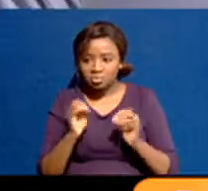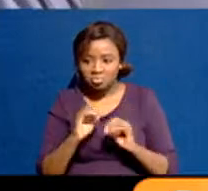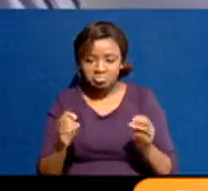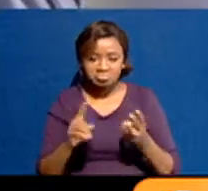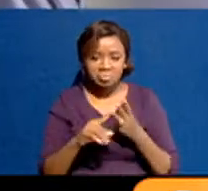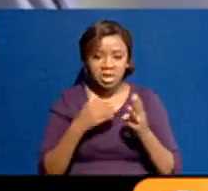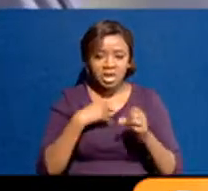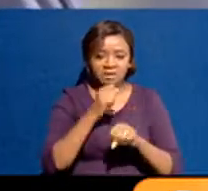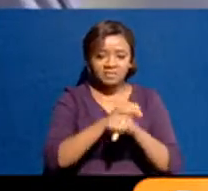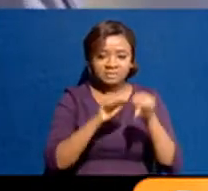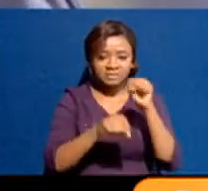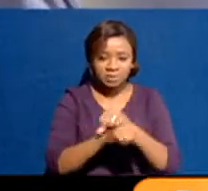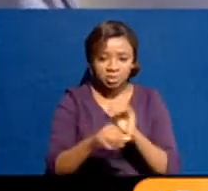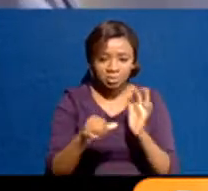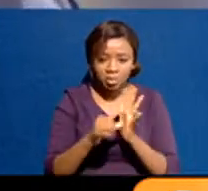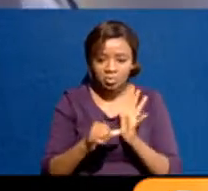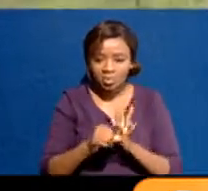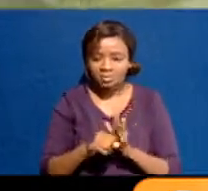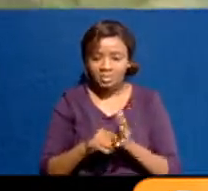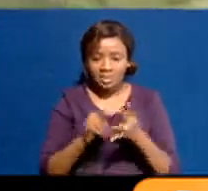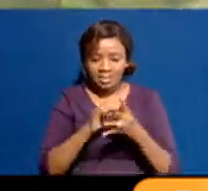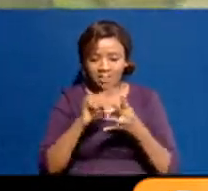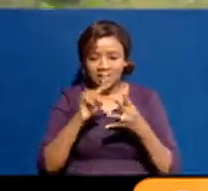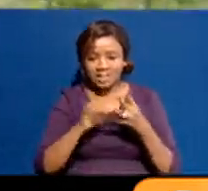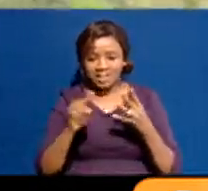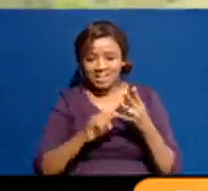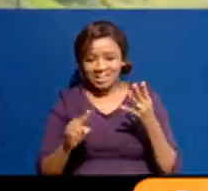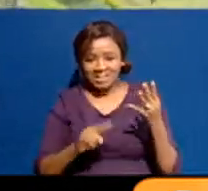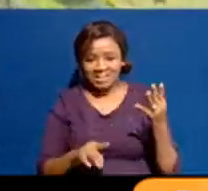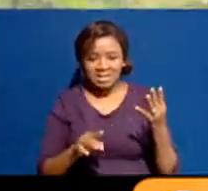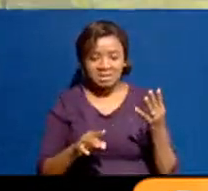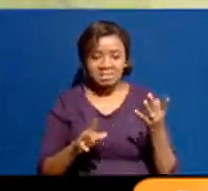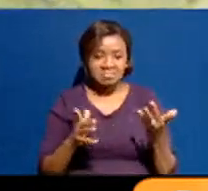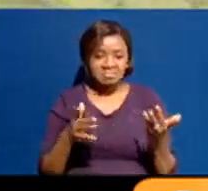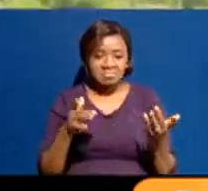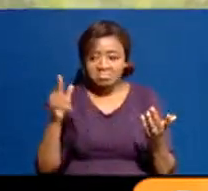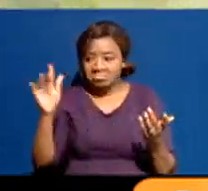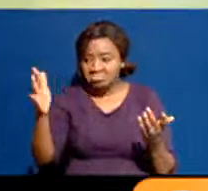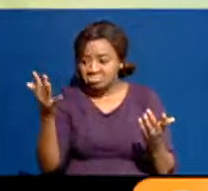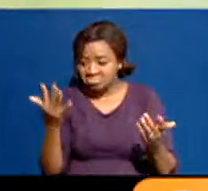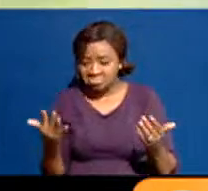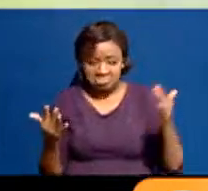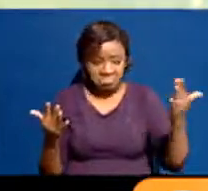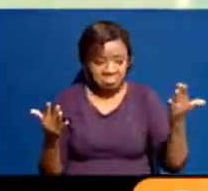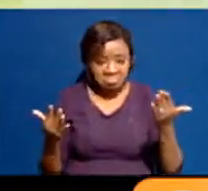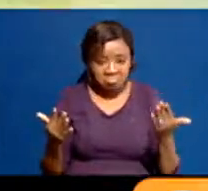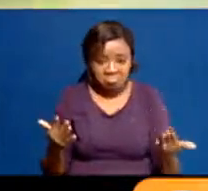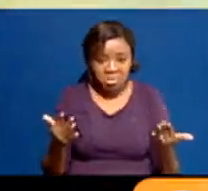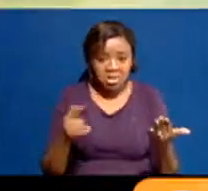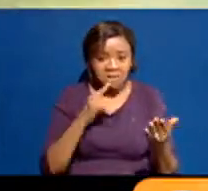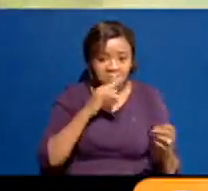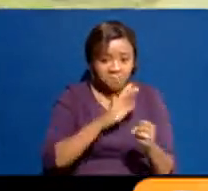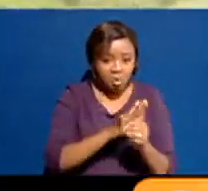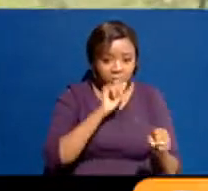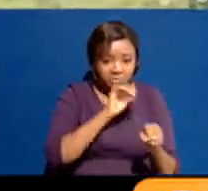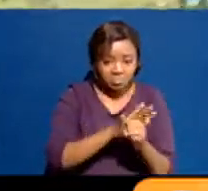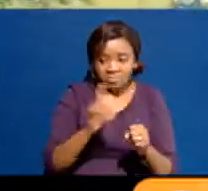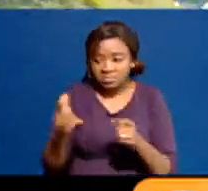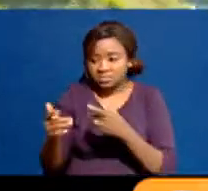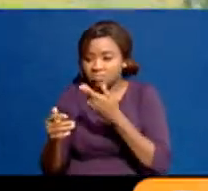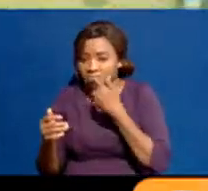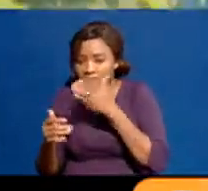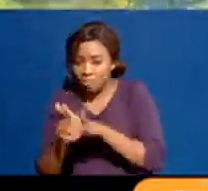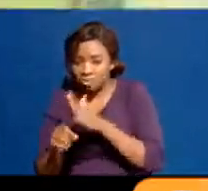structural problems. These two manifestos looked very similar. Why didn't they come around and say, in a bipartisan